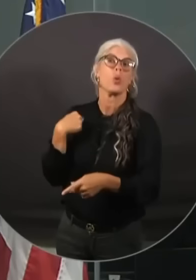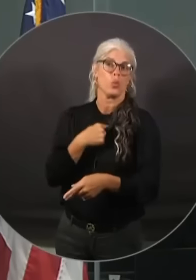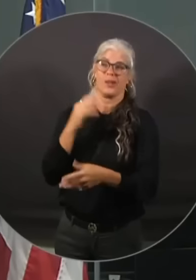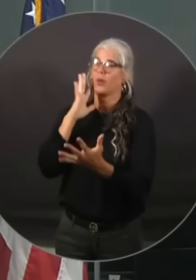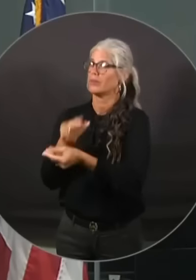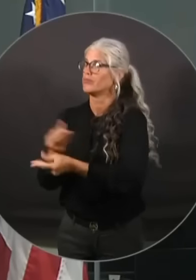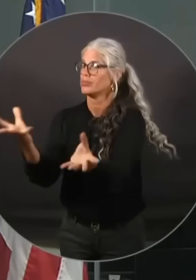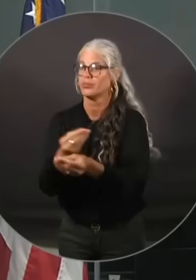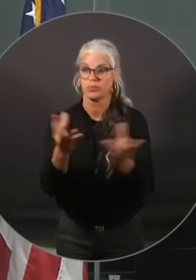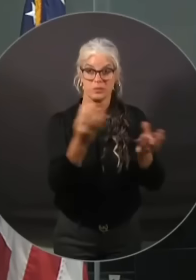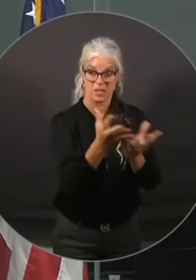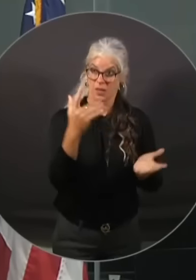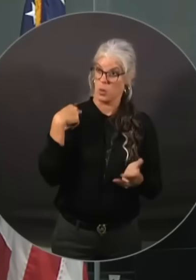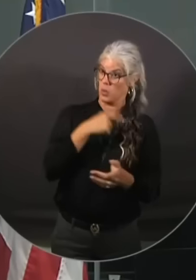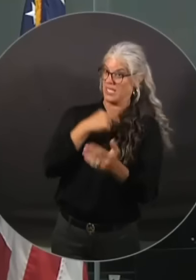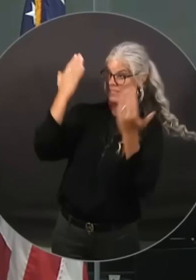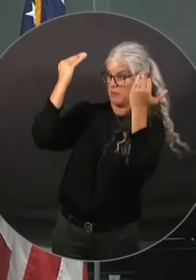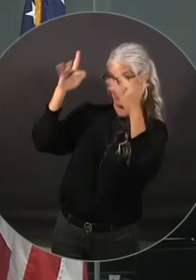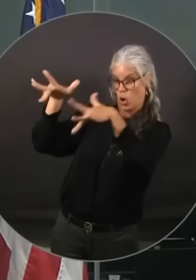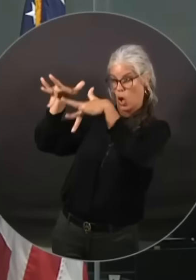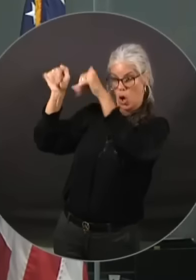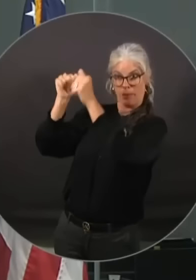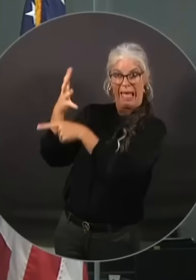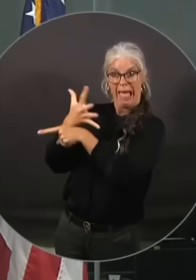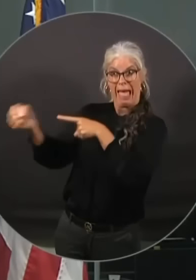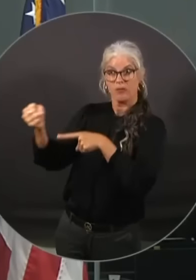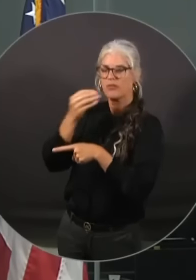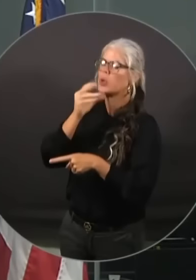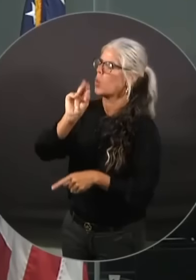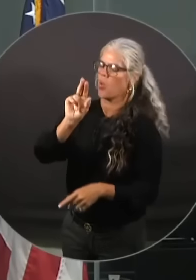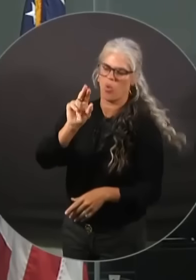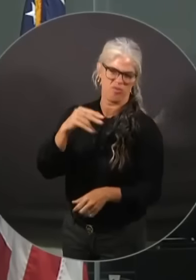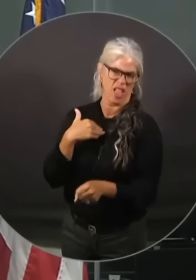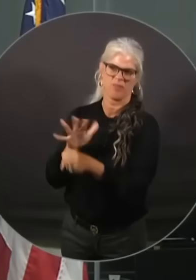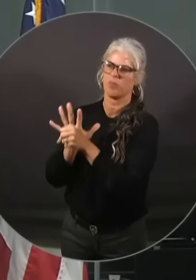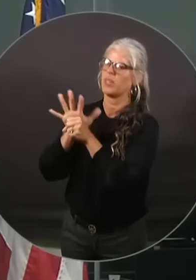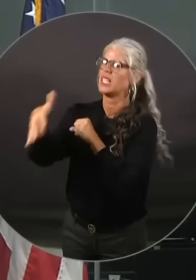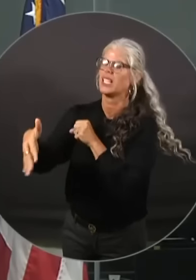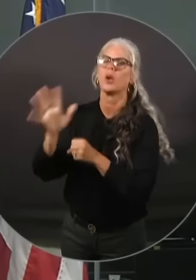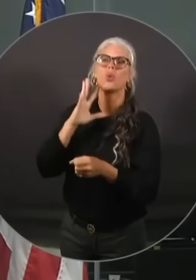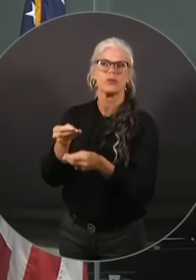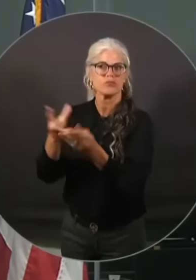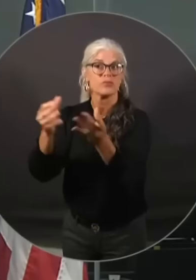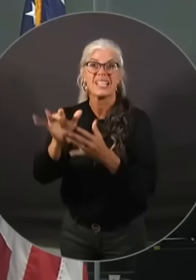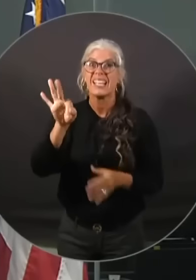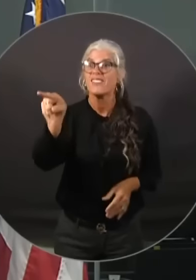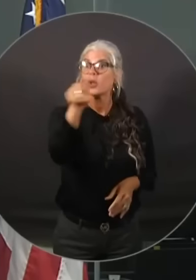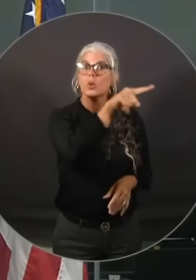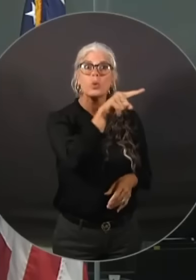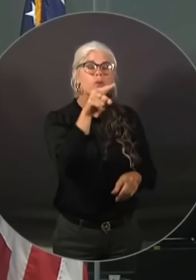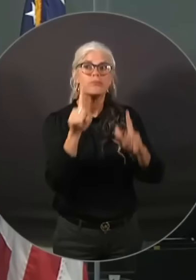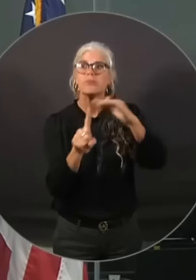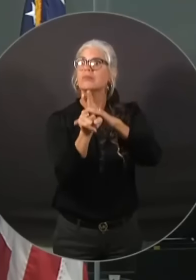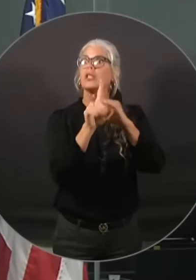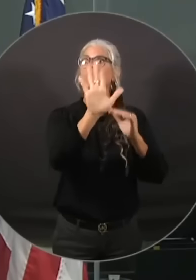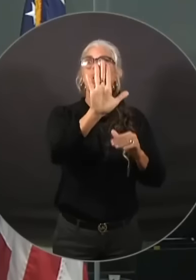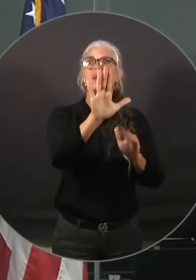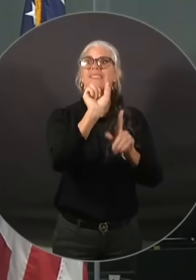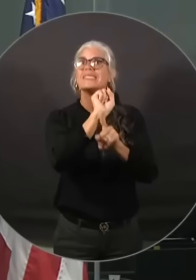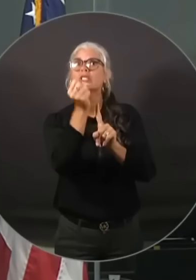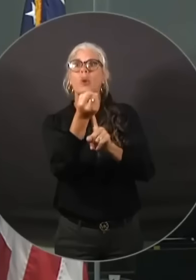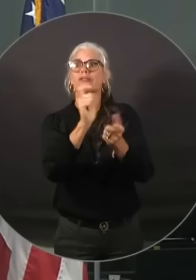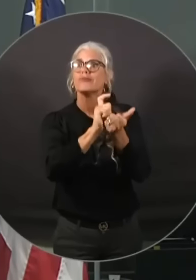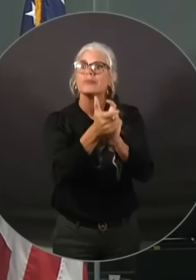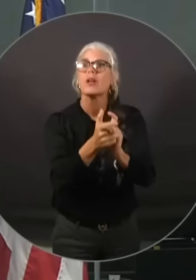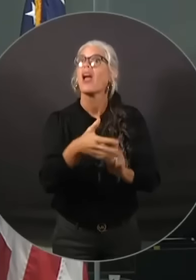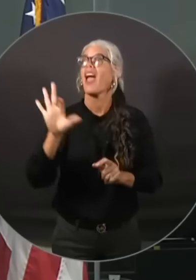at this time. But we will be ready if those circumstances change. Our Florida Department of Transportation has been